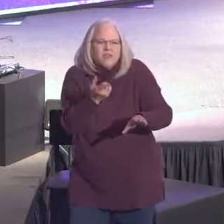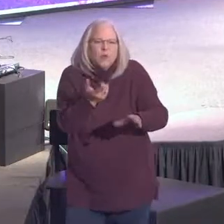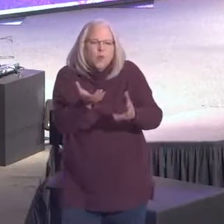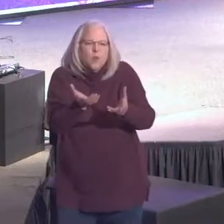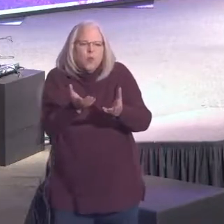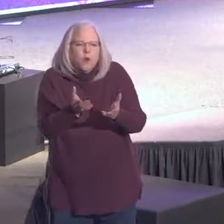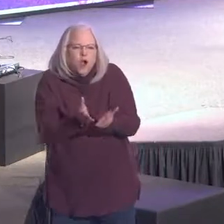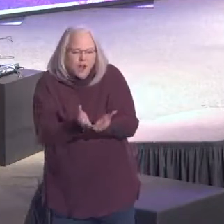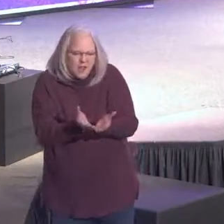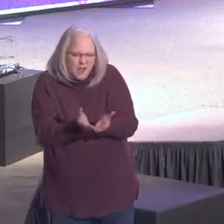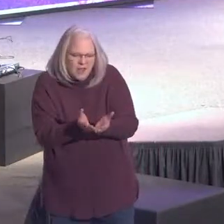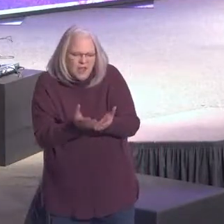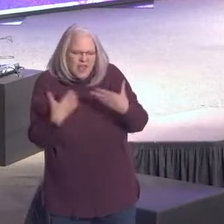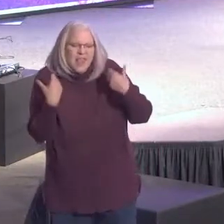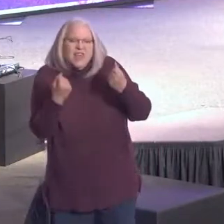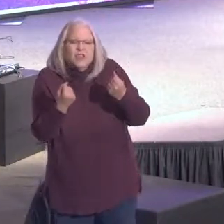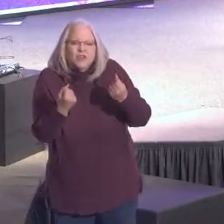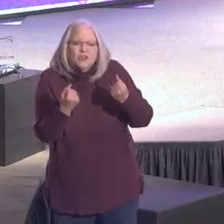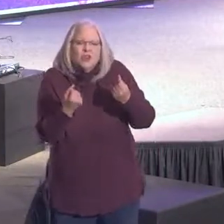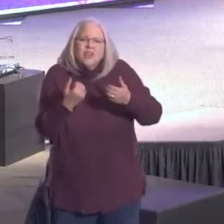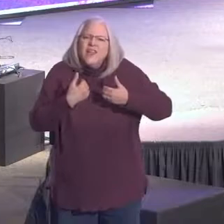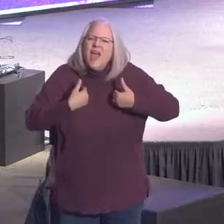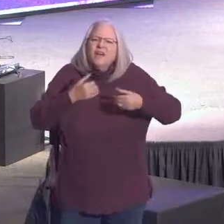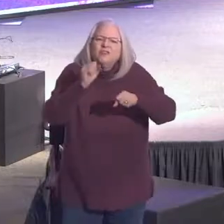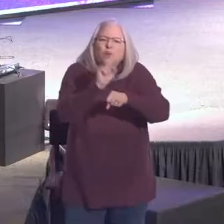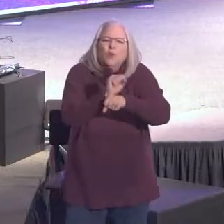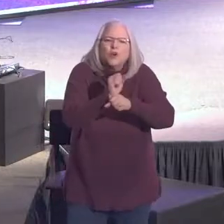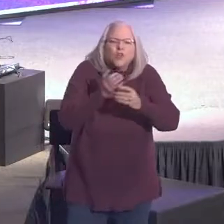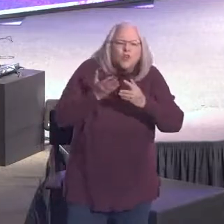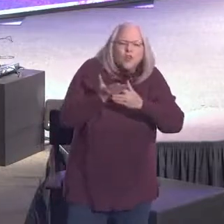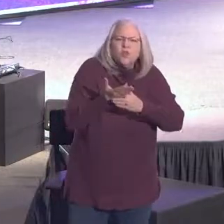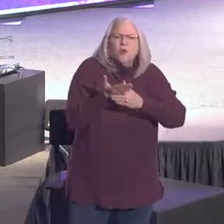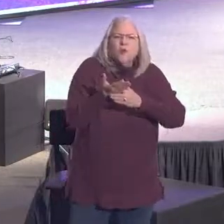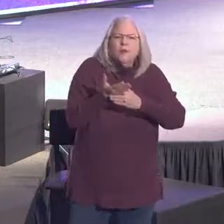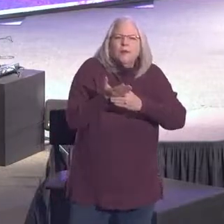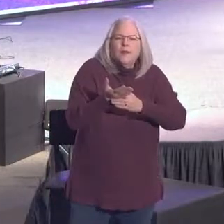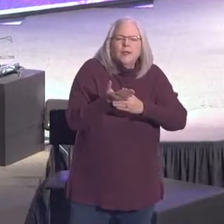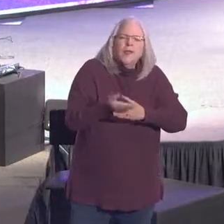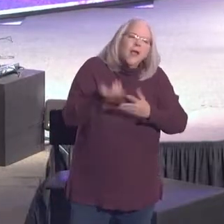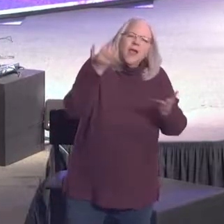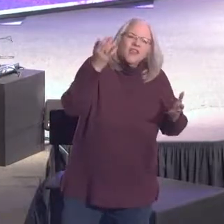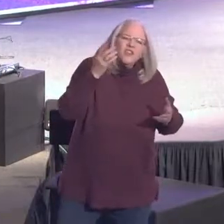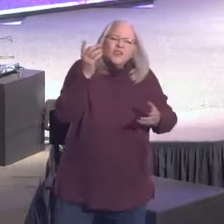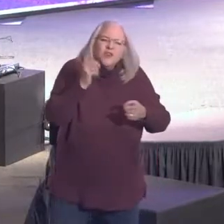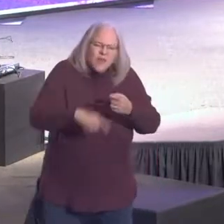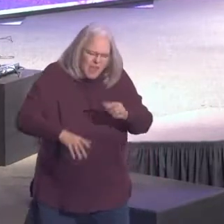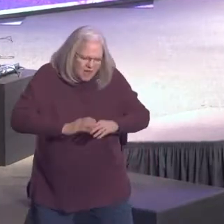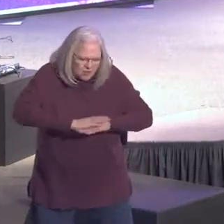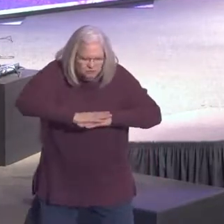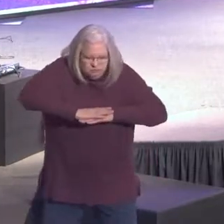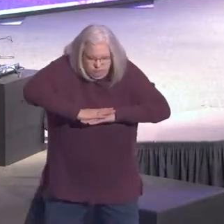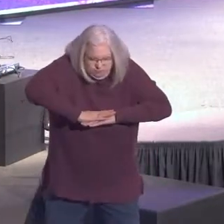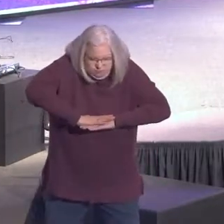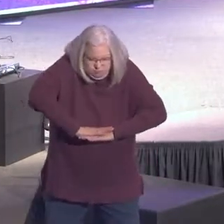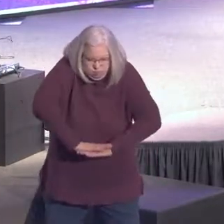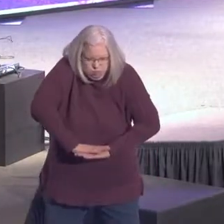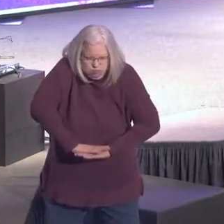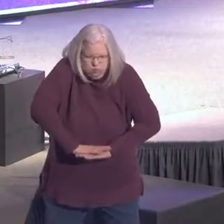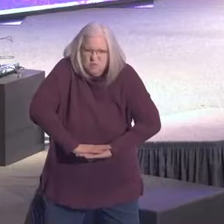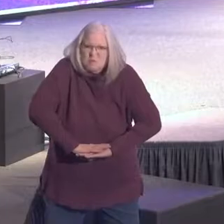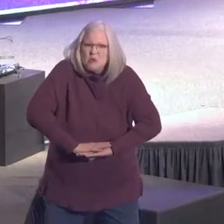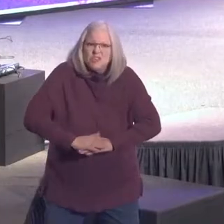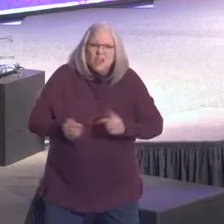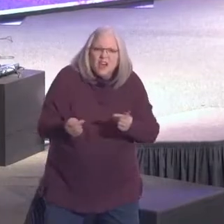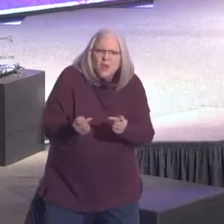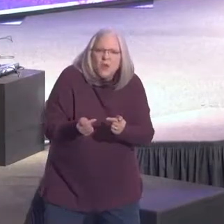You're gonna have to deal with that hurt. You cannot push it down. You cannot just sit in it, which many people do. And some people